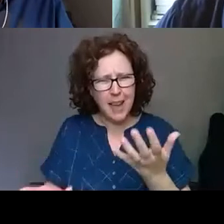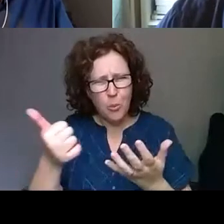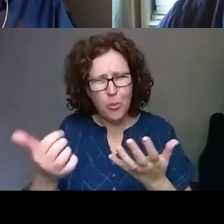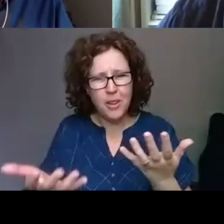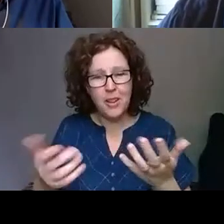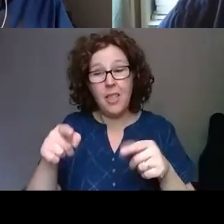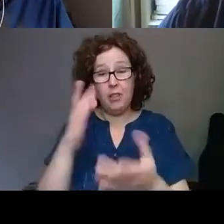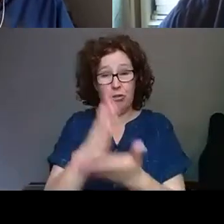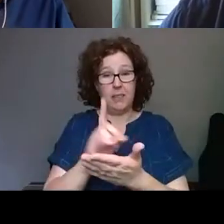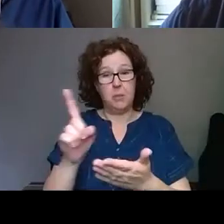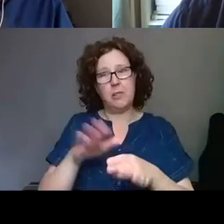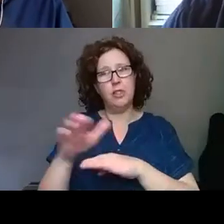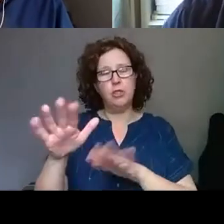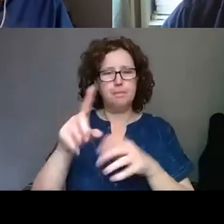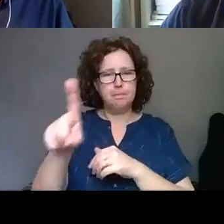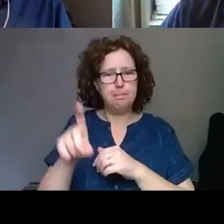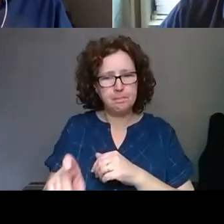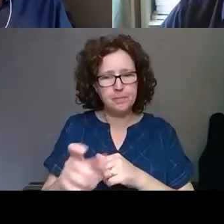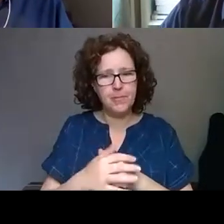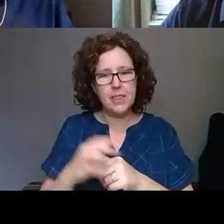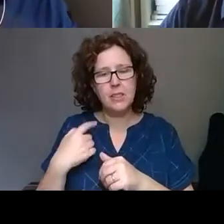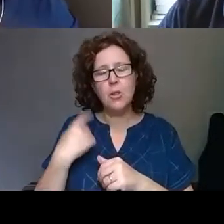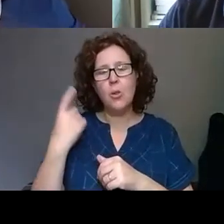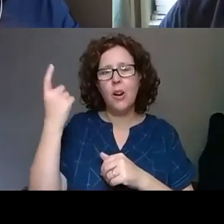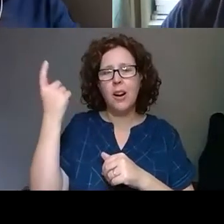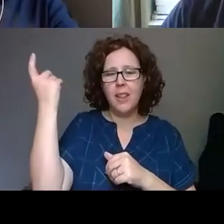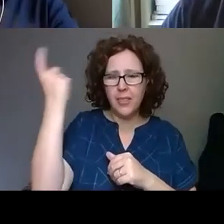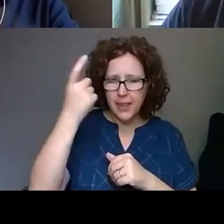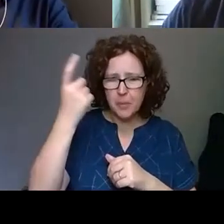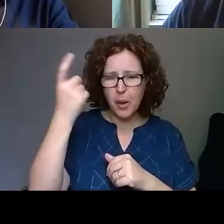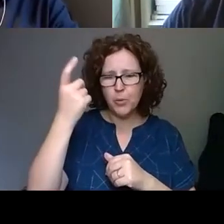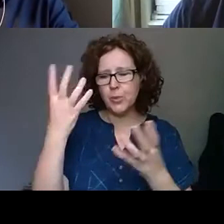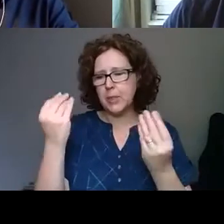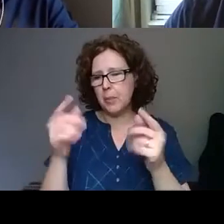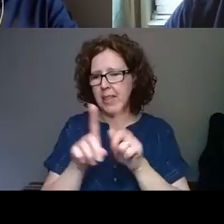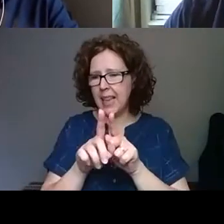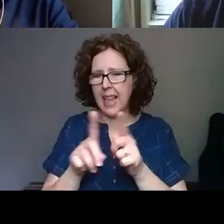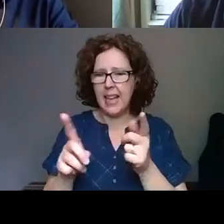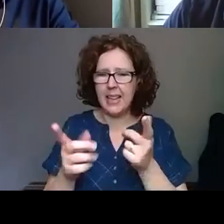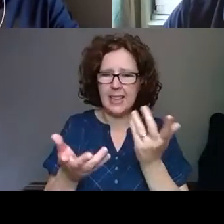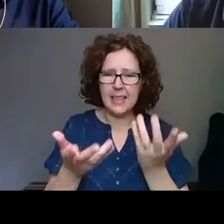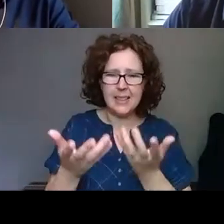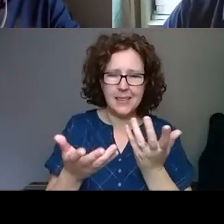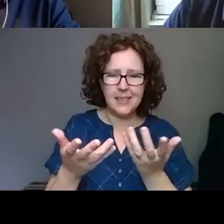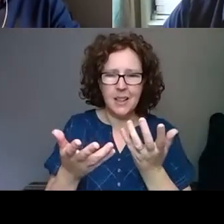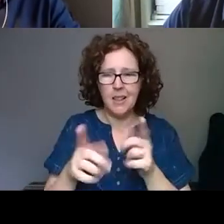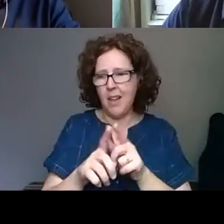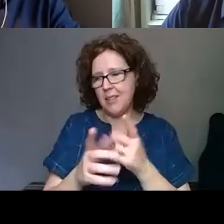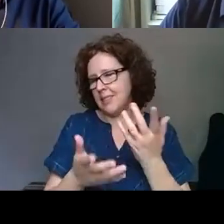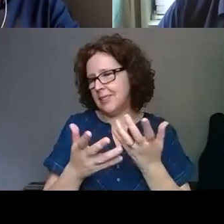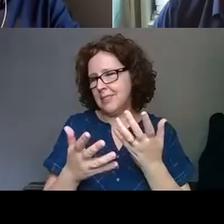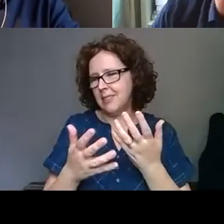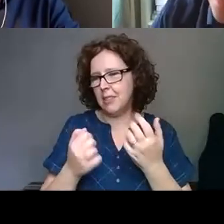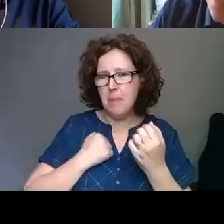in the future. So I think of something a little bit, almost like a backward mission, and how